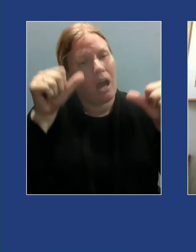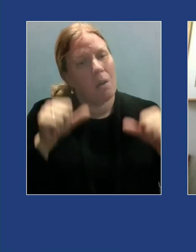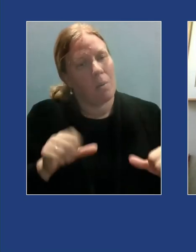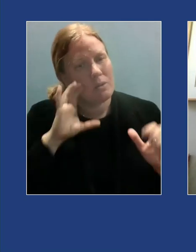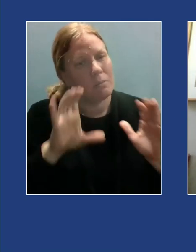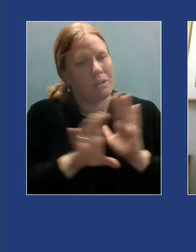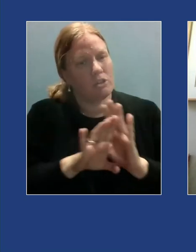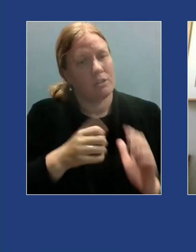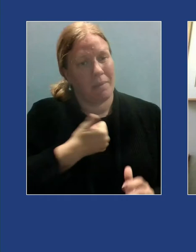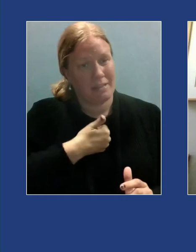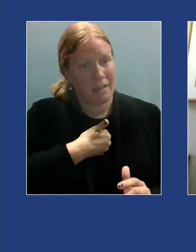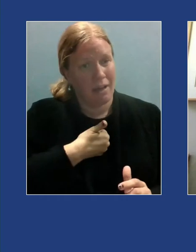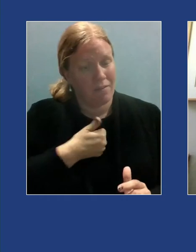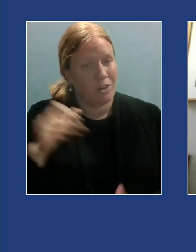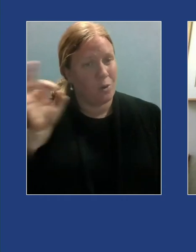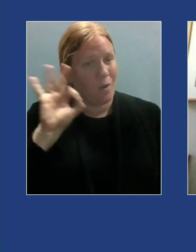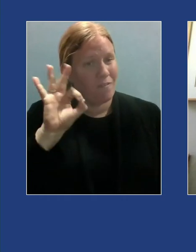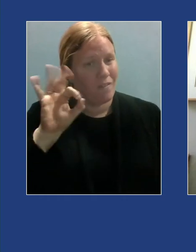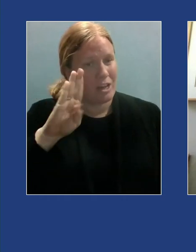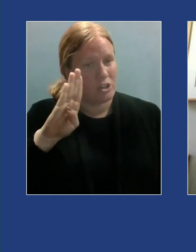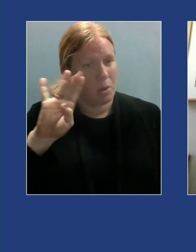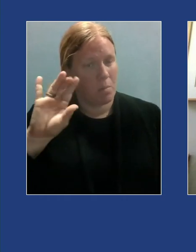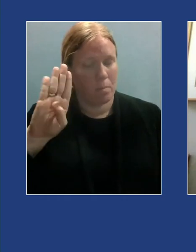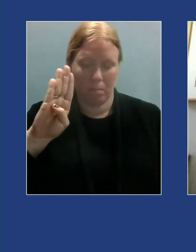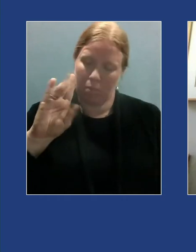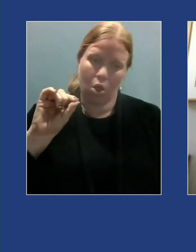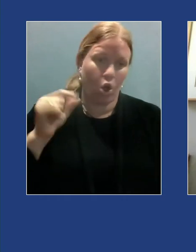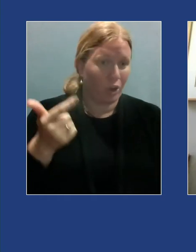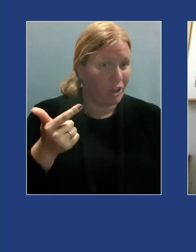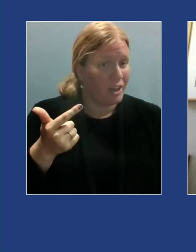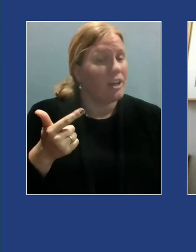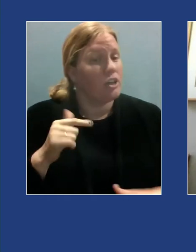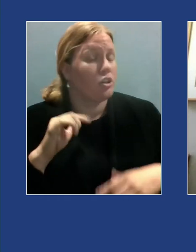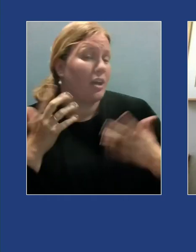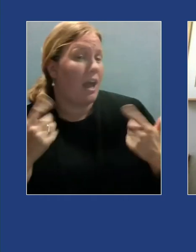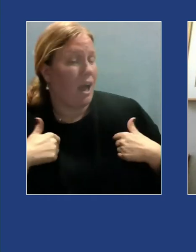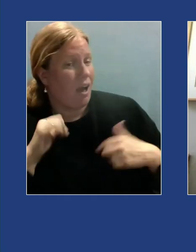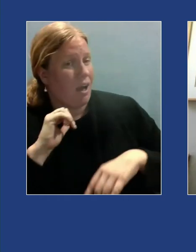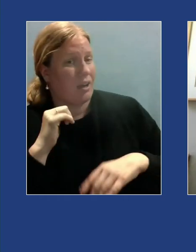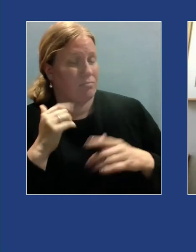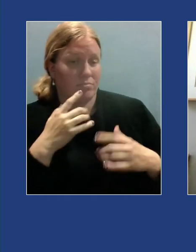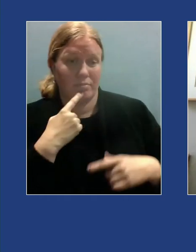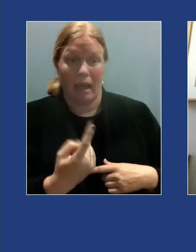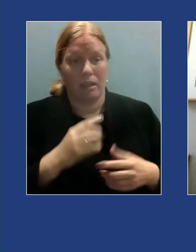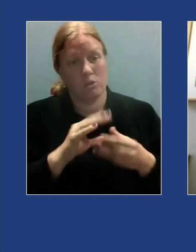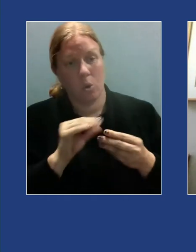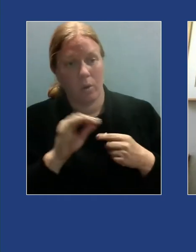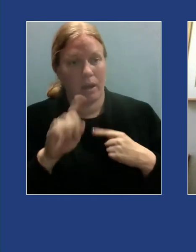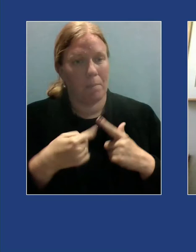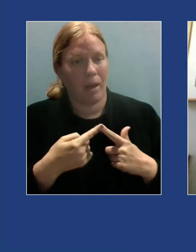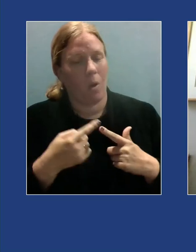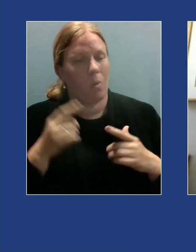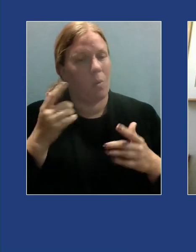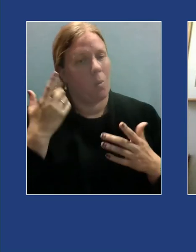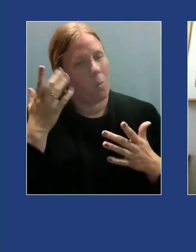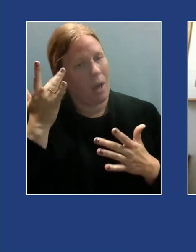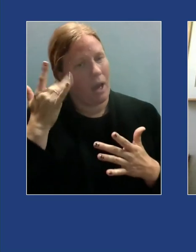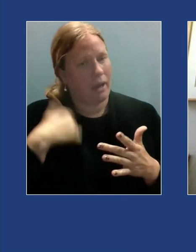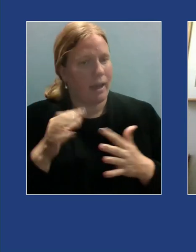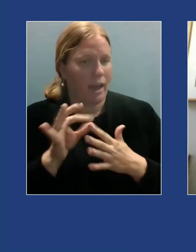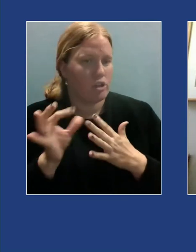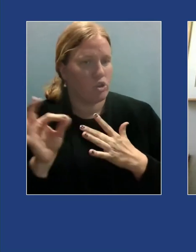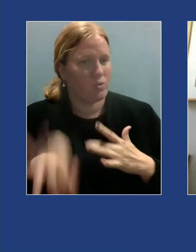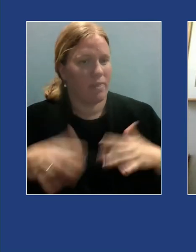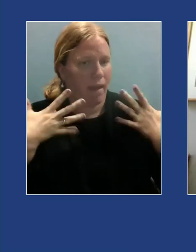dresses and tell a story connected to it I try to sell a lot of what I post I've kept it up for a few months now and it's been